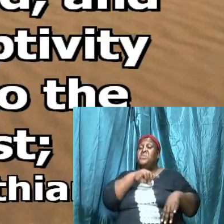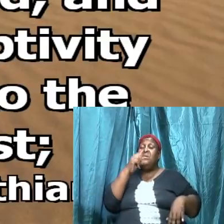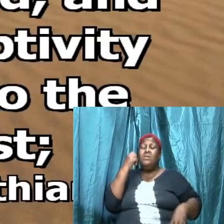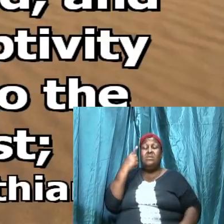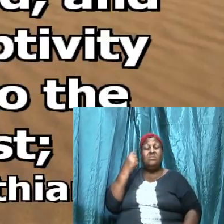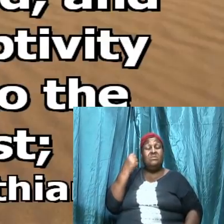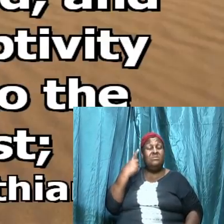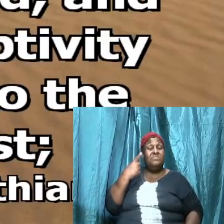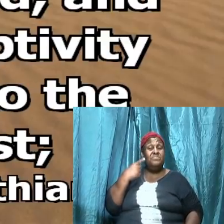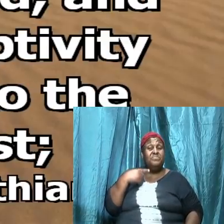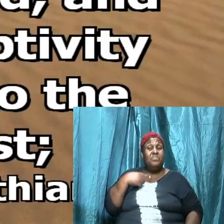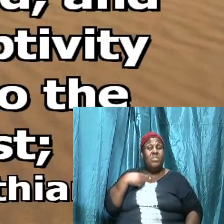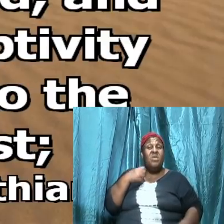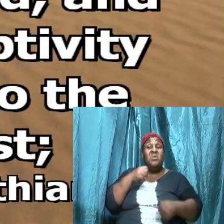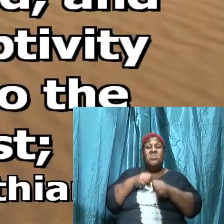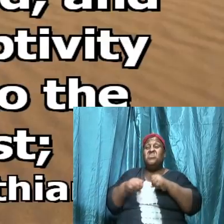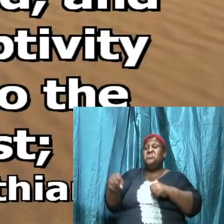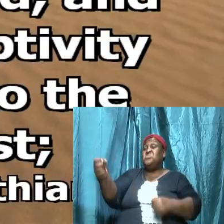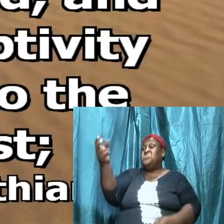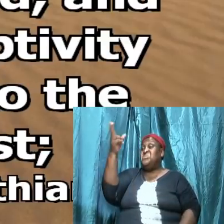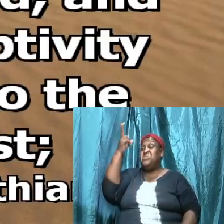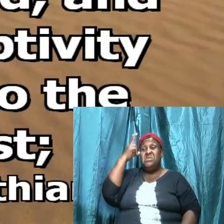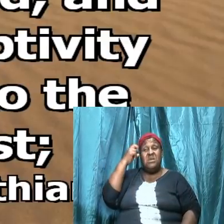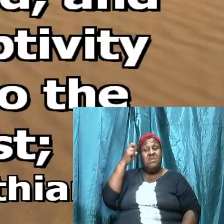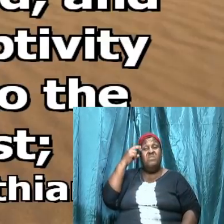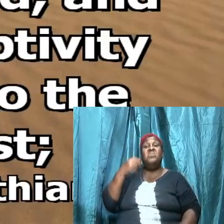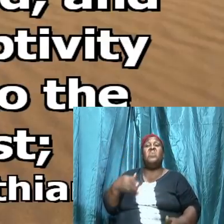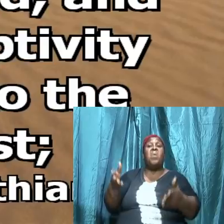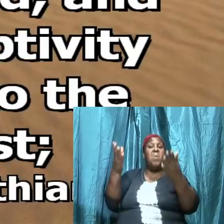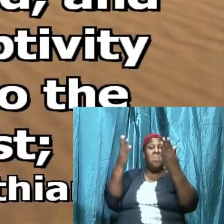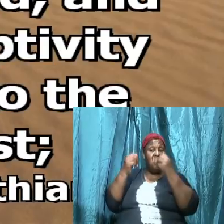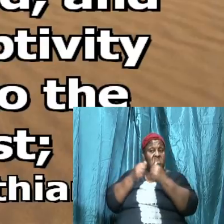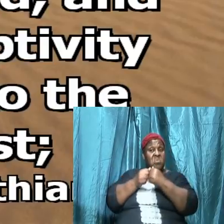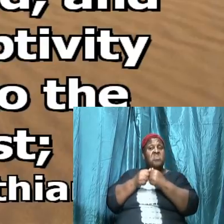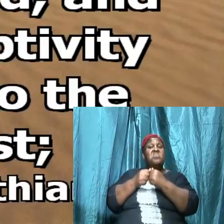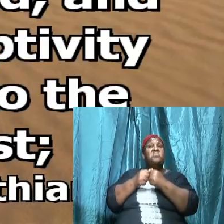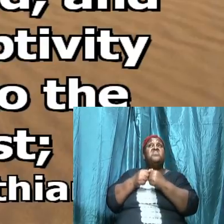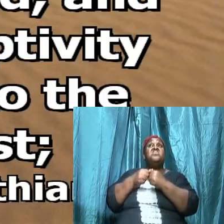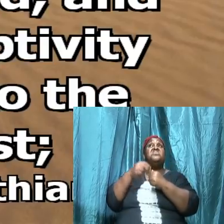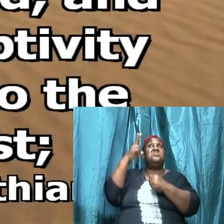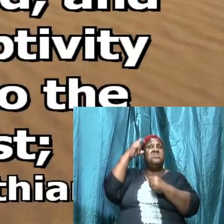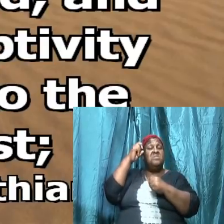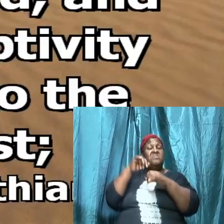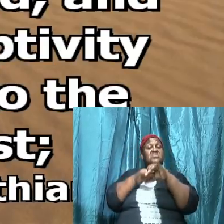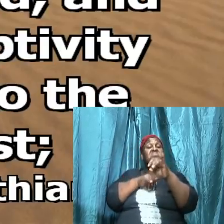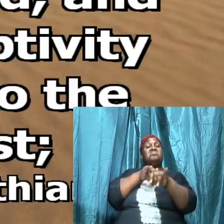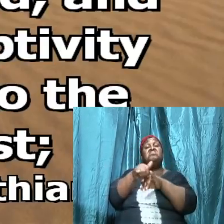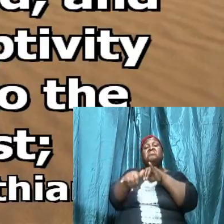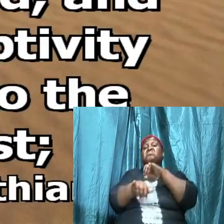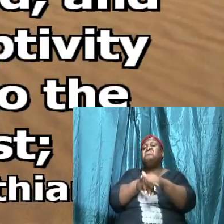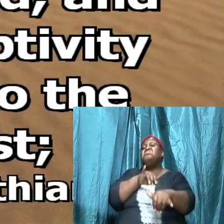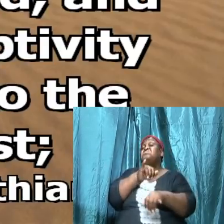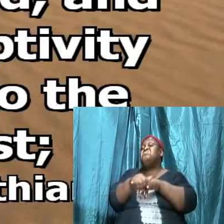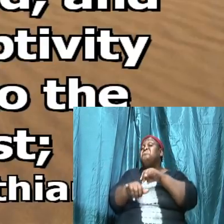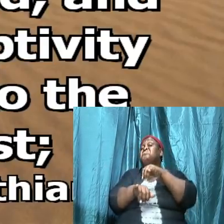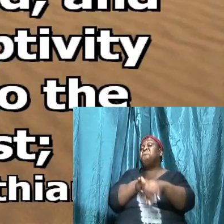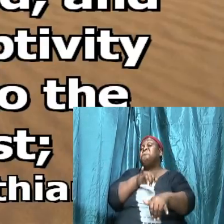comes along a certain road with his trickery yes he comes along a certain road